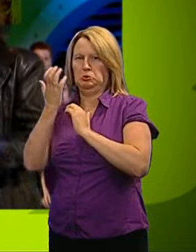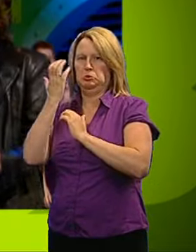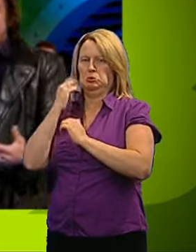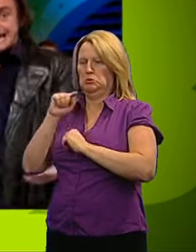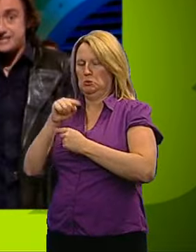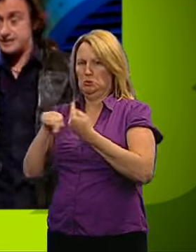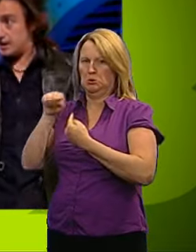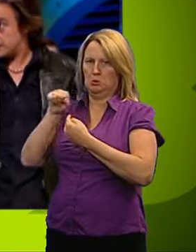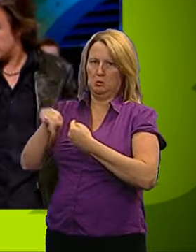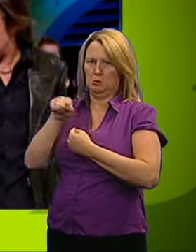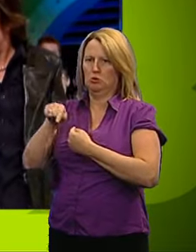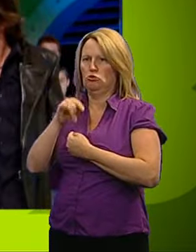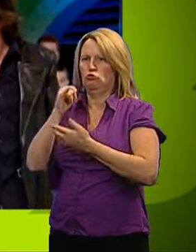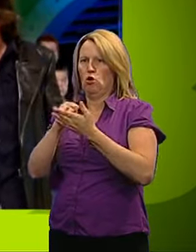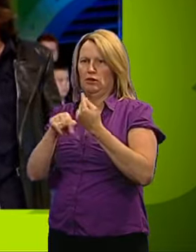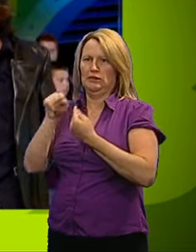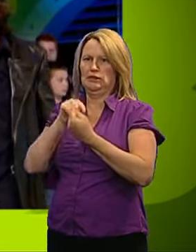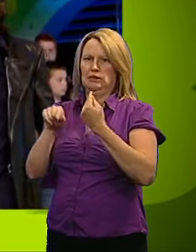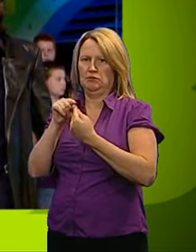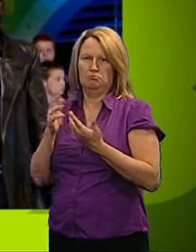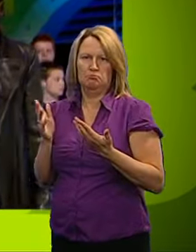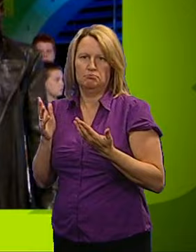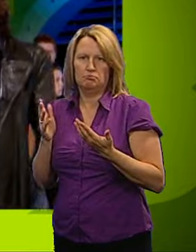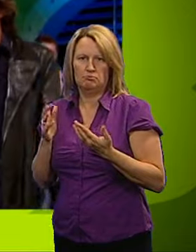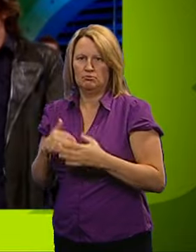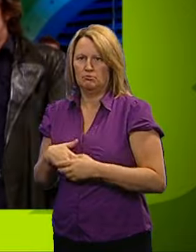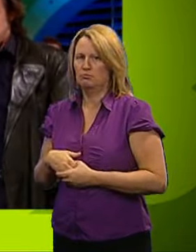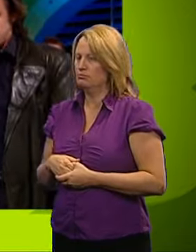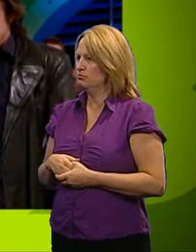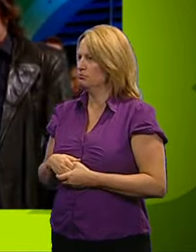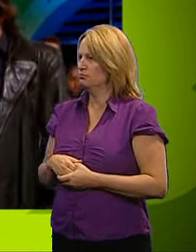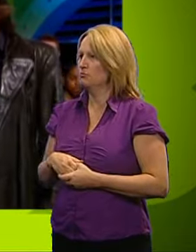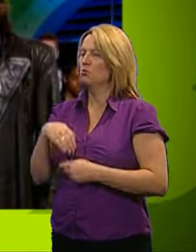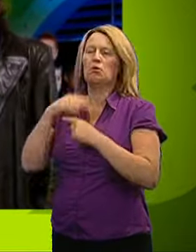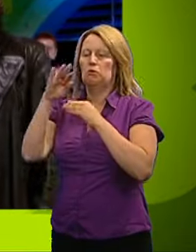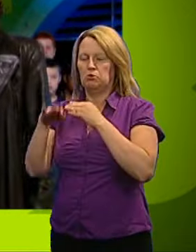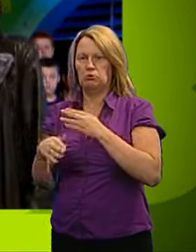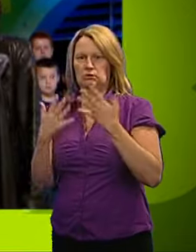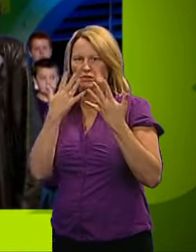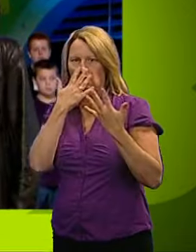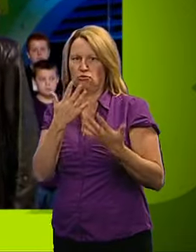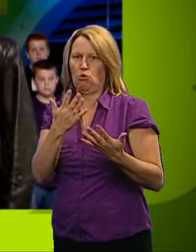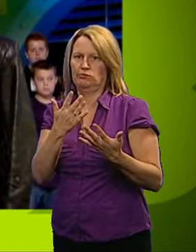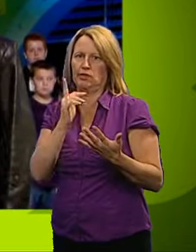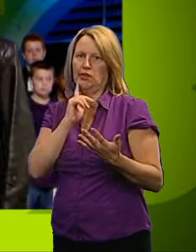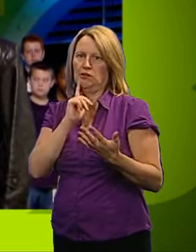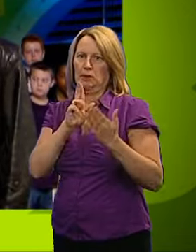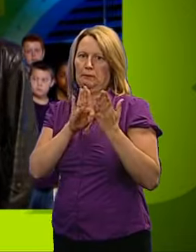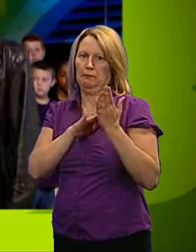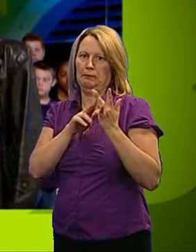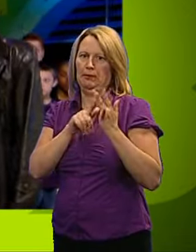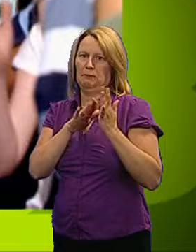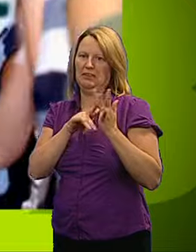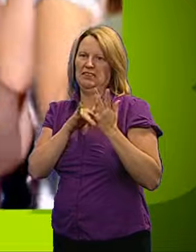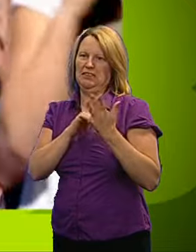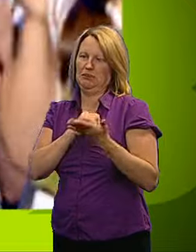time machine's anti-aging dial turned up way too high, which is why she stepped out of it as a 10-year-old girl. It is, of course, Mini